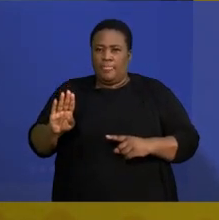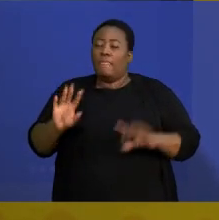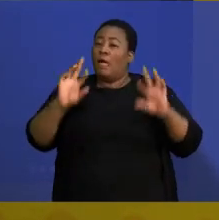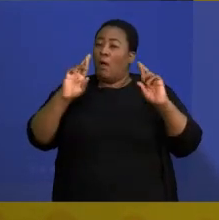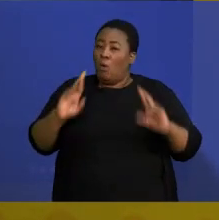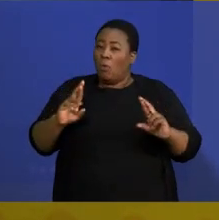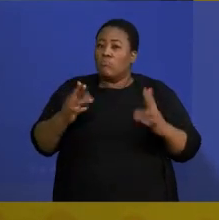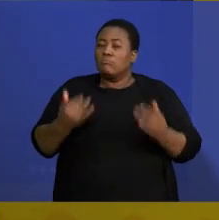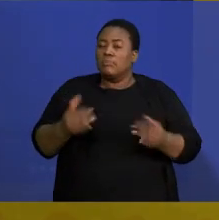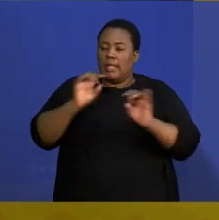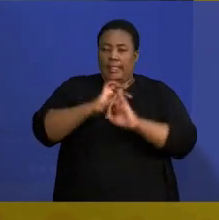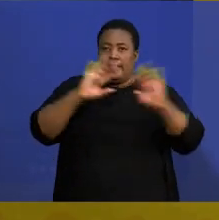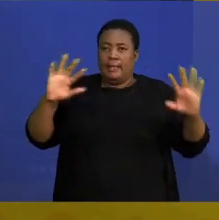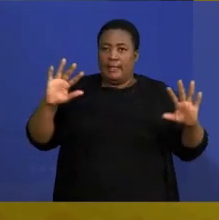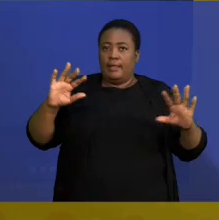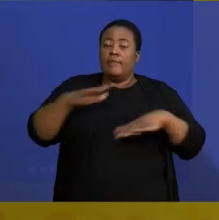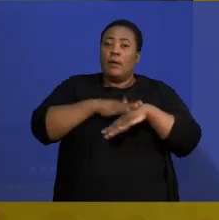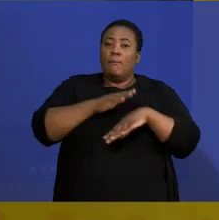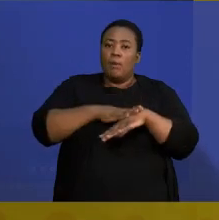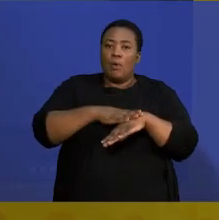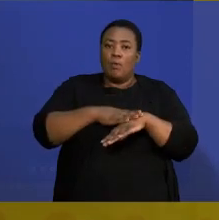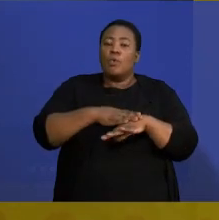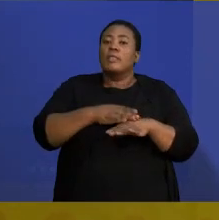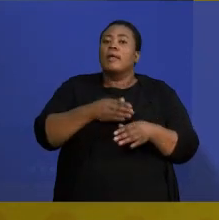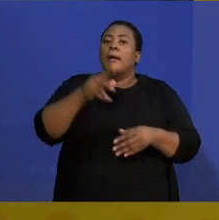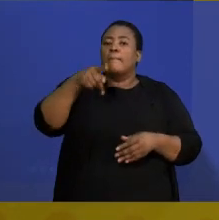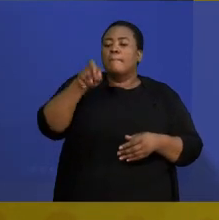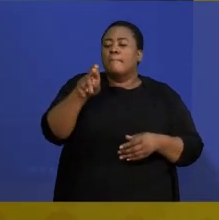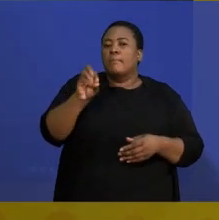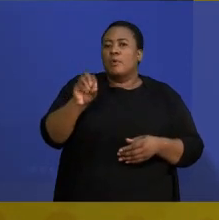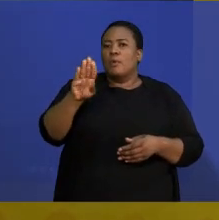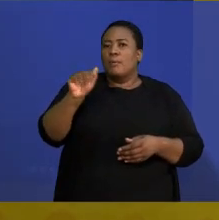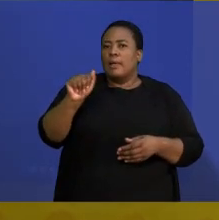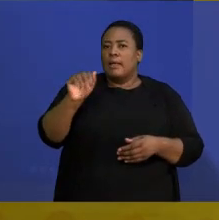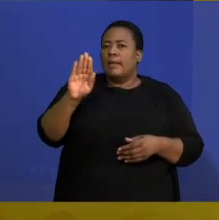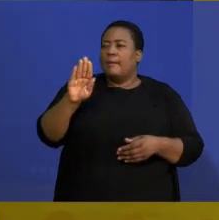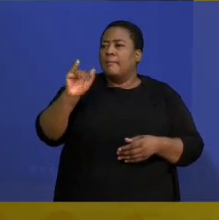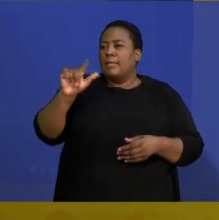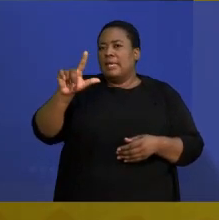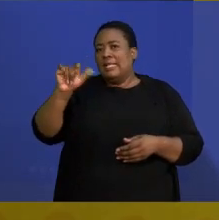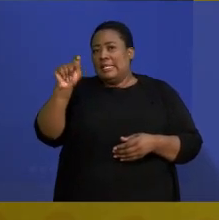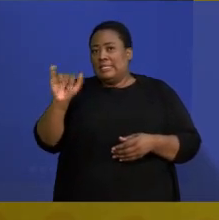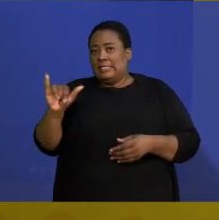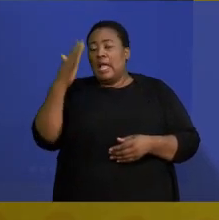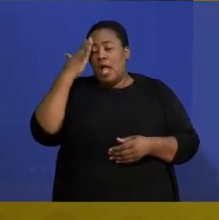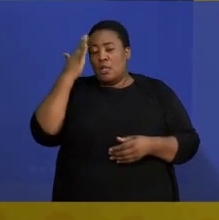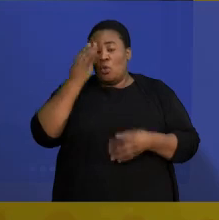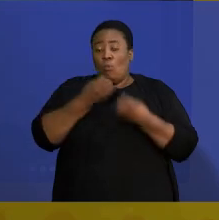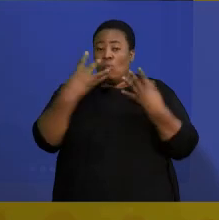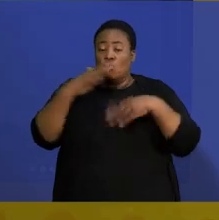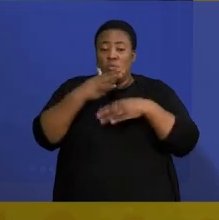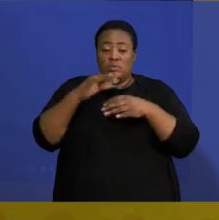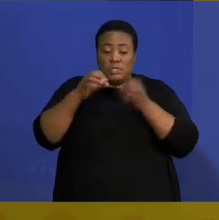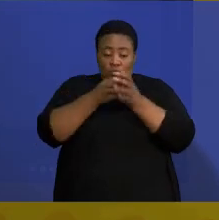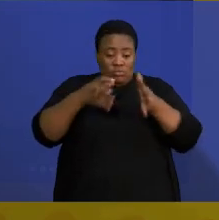lot of things. Especially with probability. Because I know that you guys jump this section when you get to it. But, hopefully, by now,